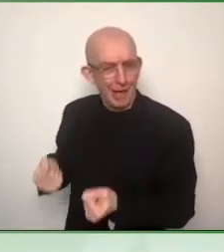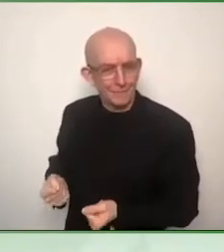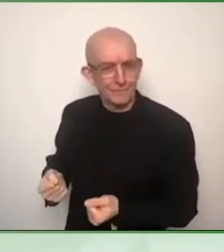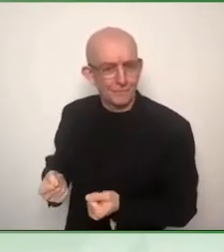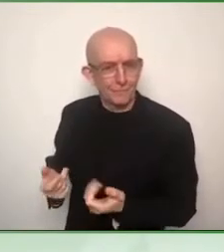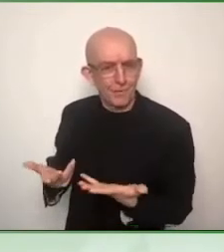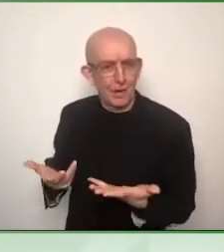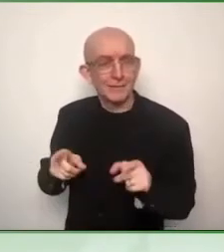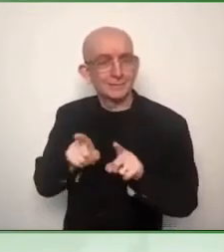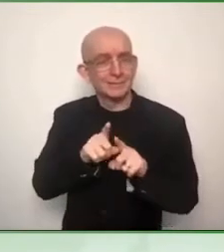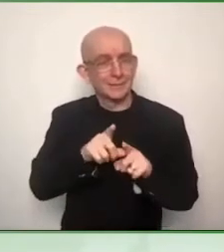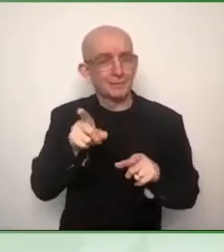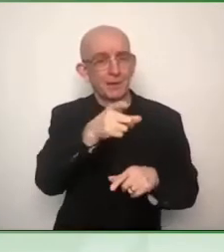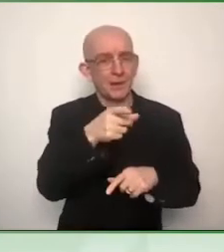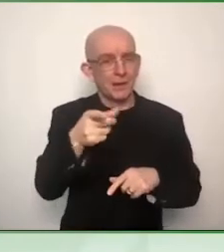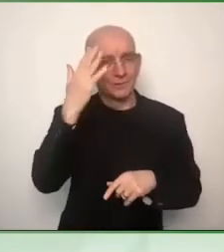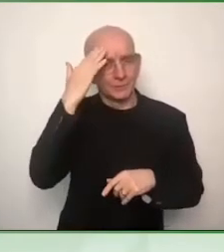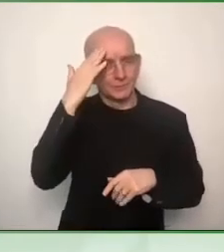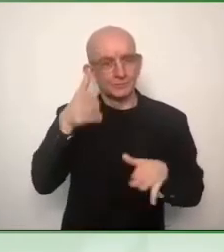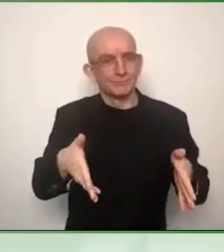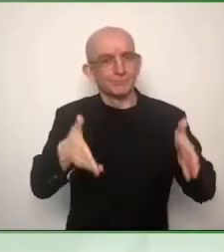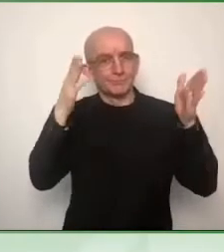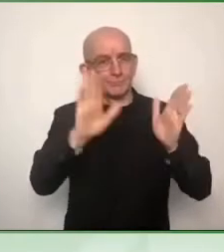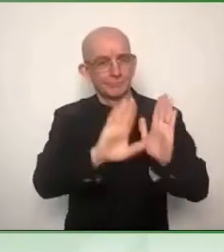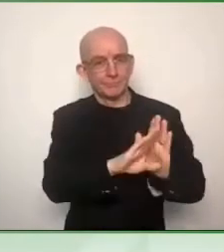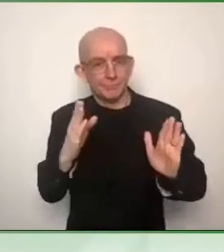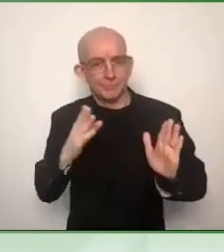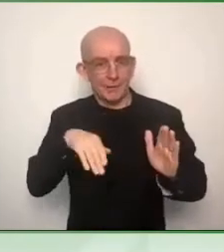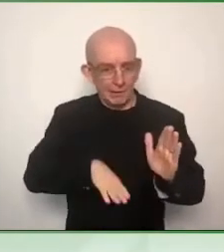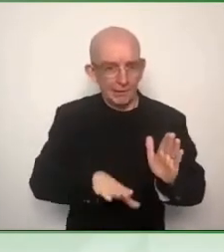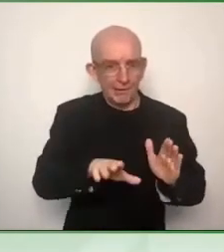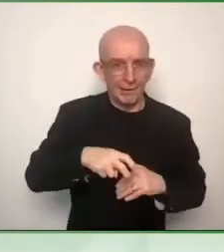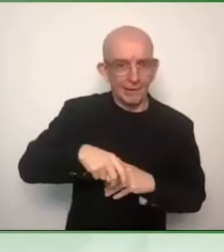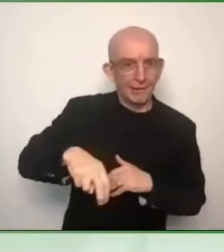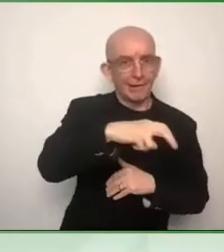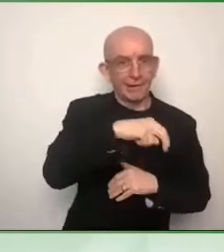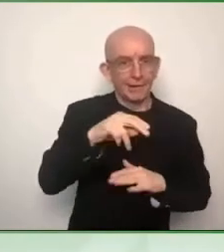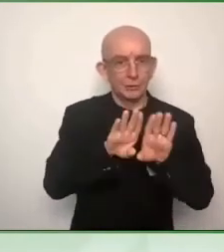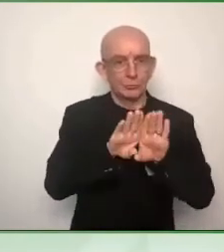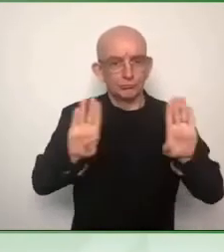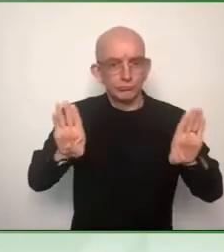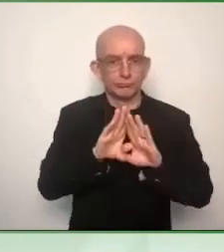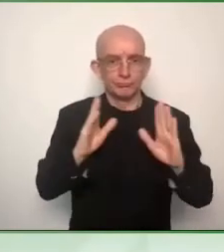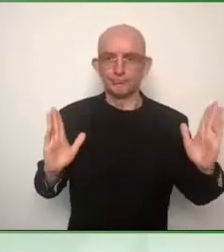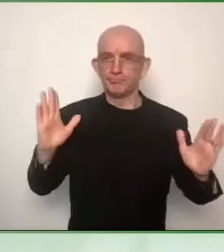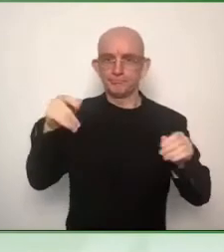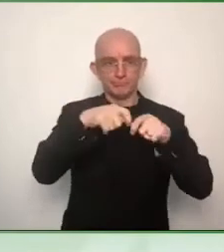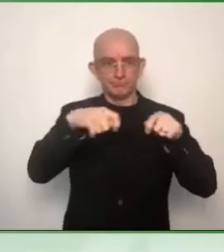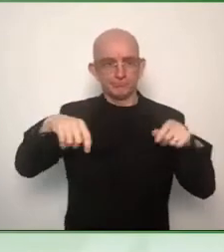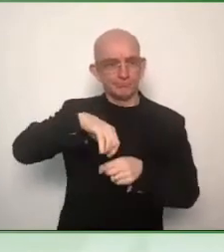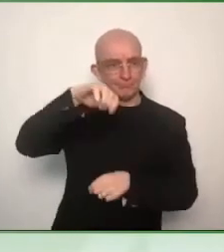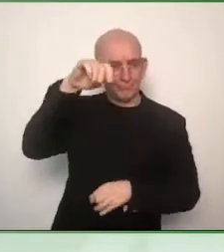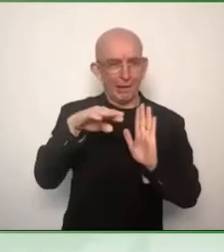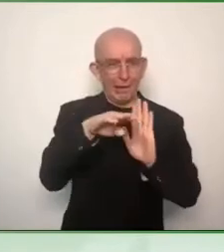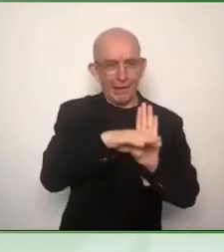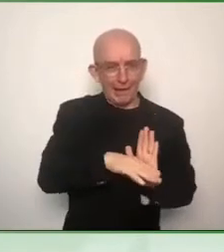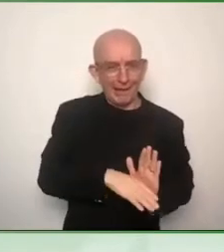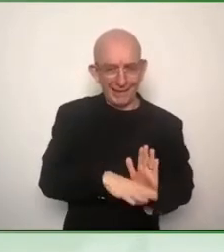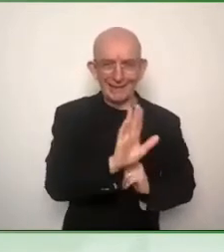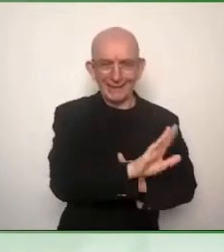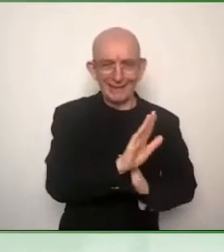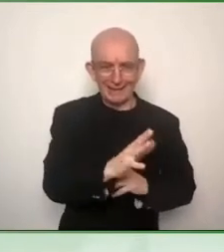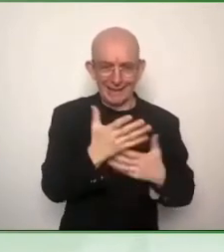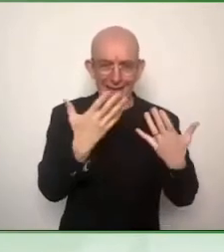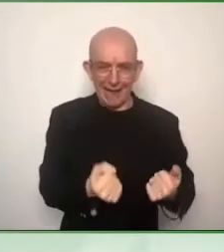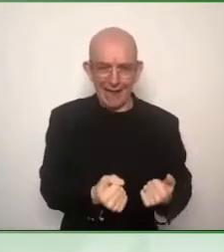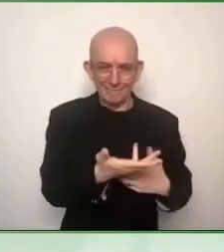basically what an organization needs to do, following the principles of design for all or universal design in order to ensure that